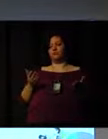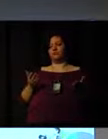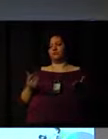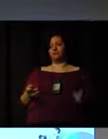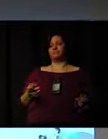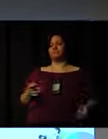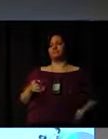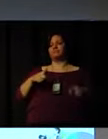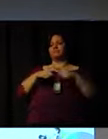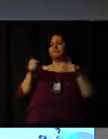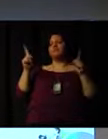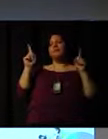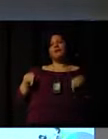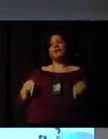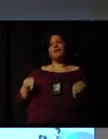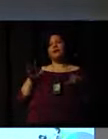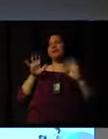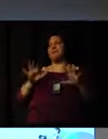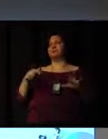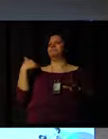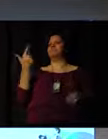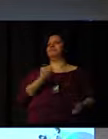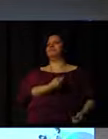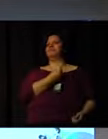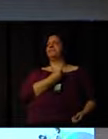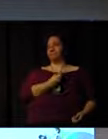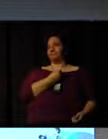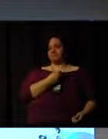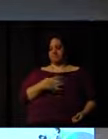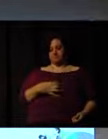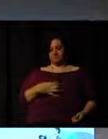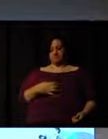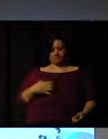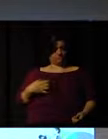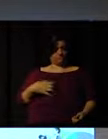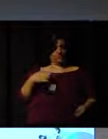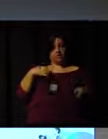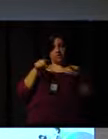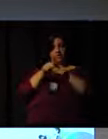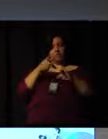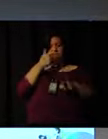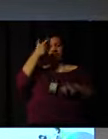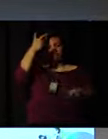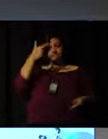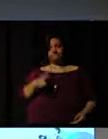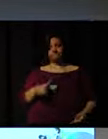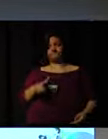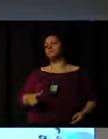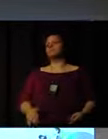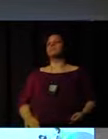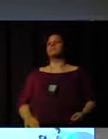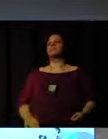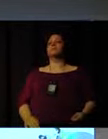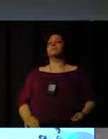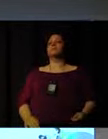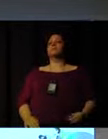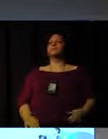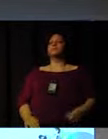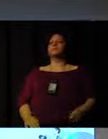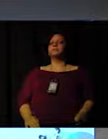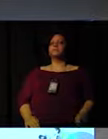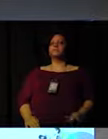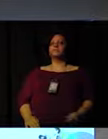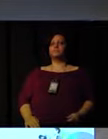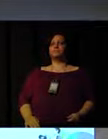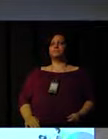know, we don't like this, but it's part of our daily life. If I can add another little thing is, of course, if we